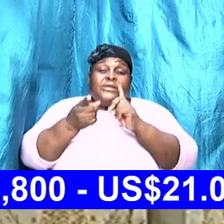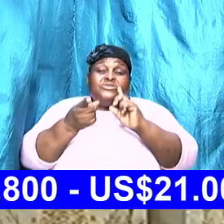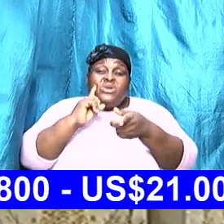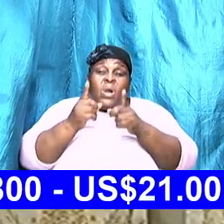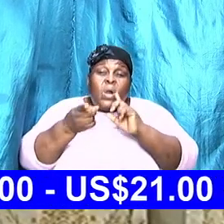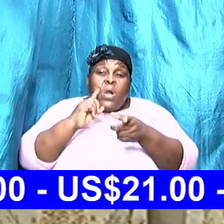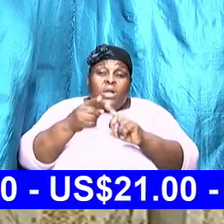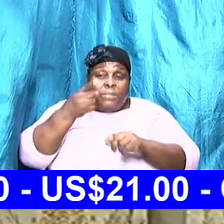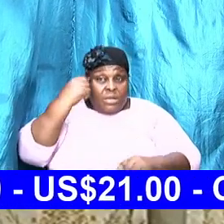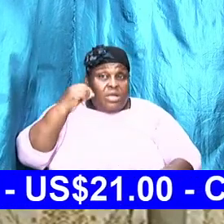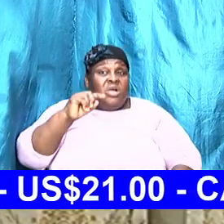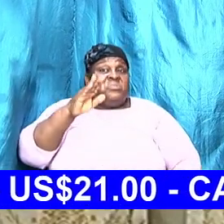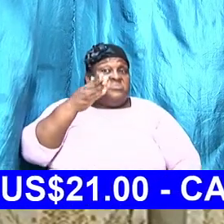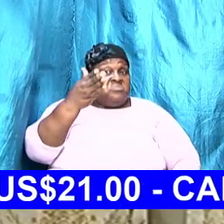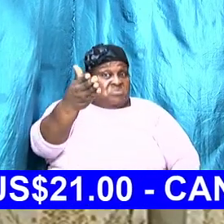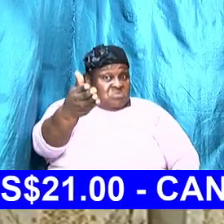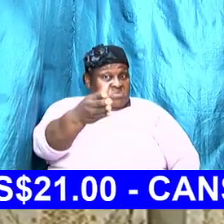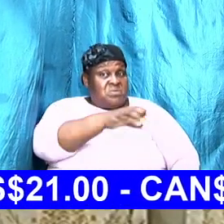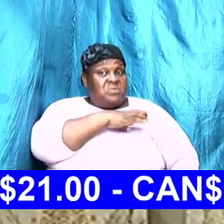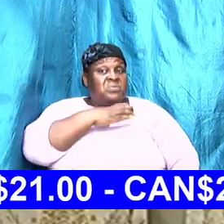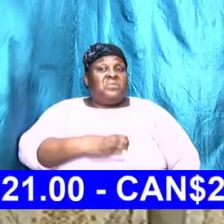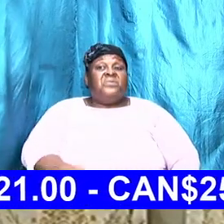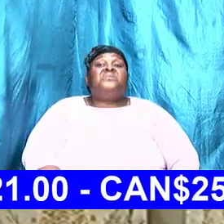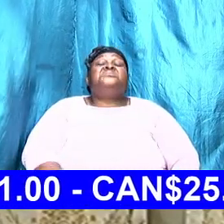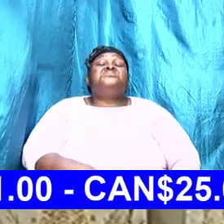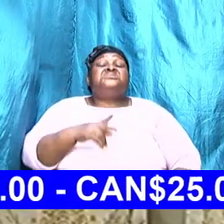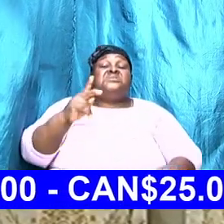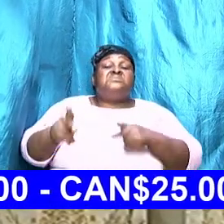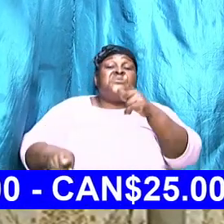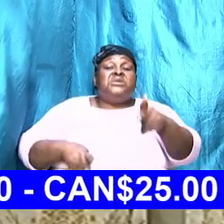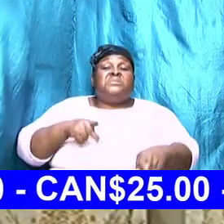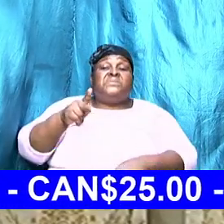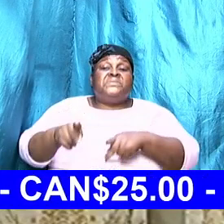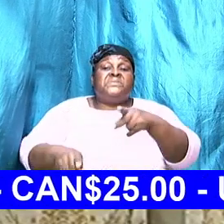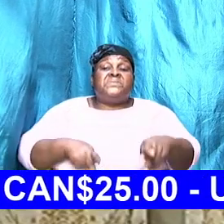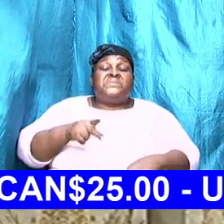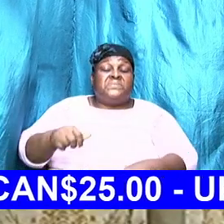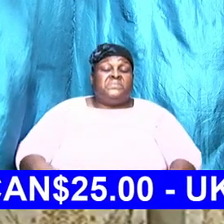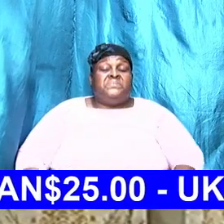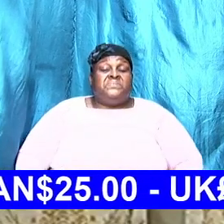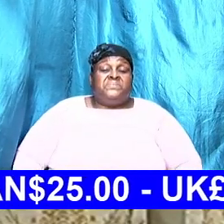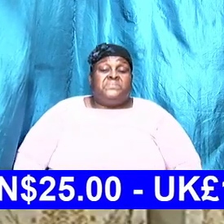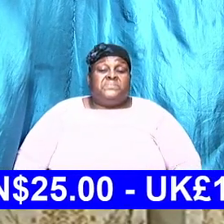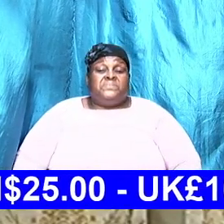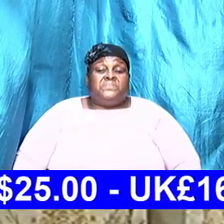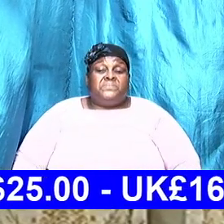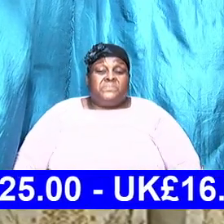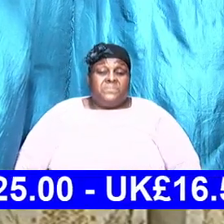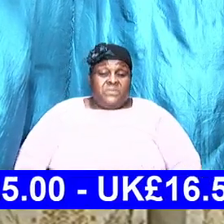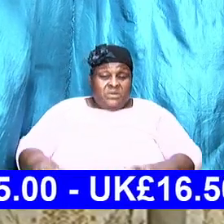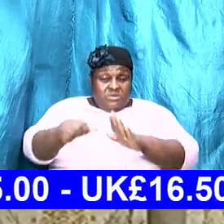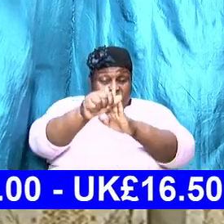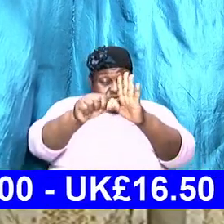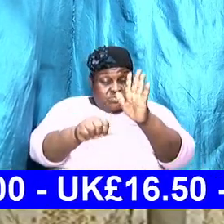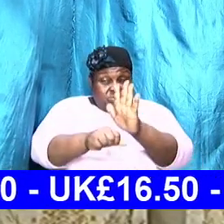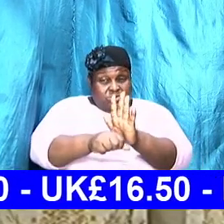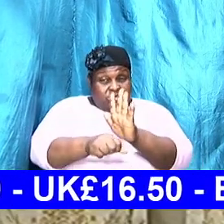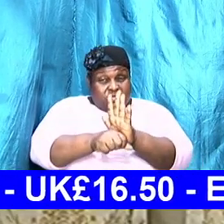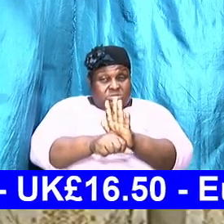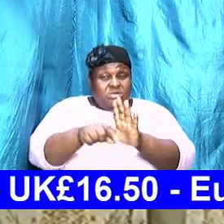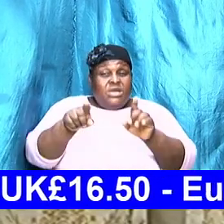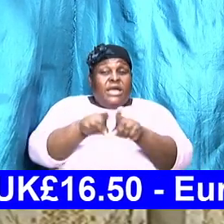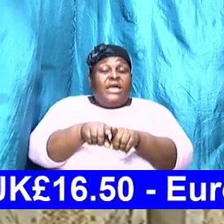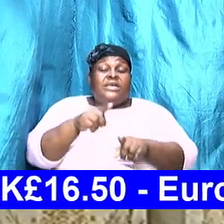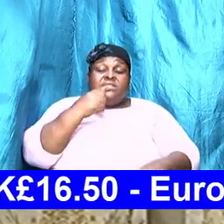There is a scripture that I did not write down. I did not make note of it, but it just flashed across my mind as I'm